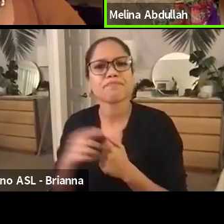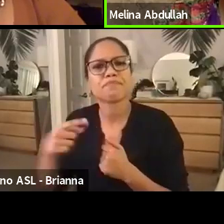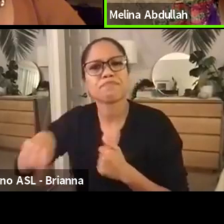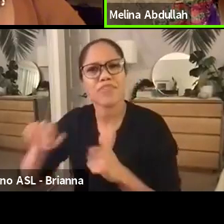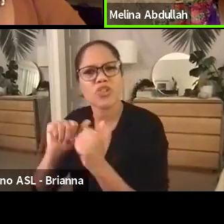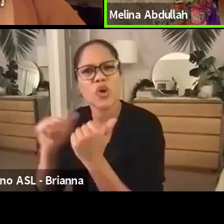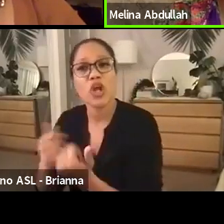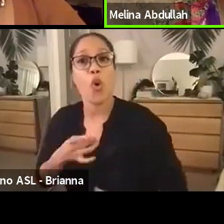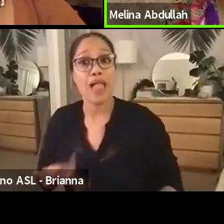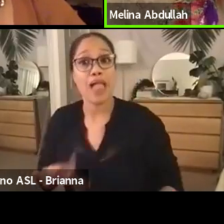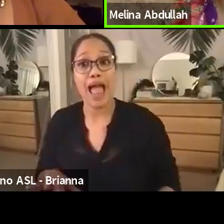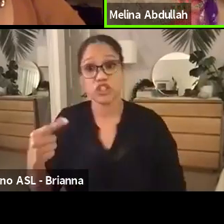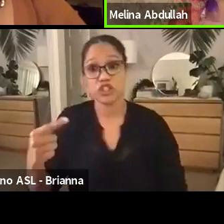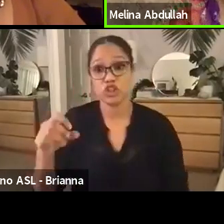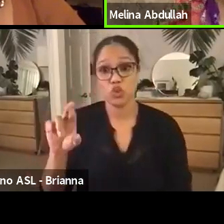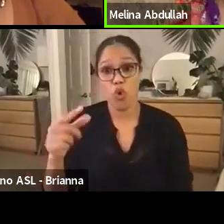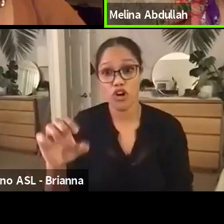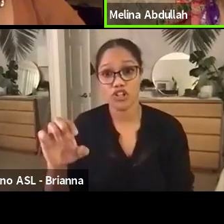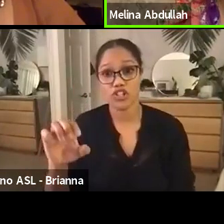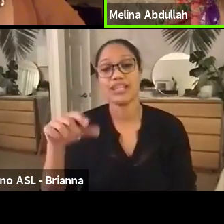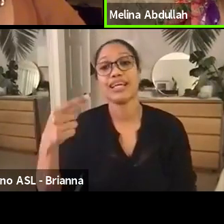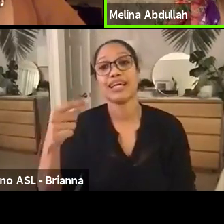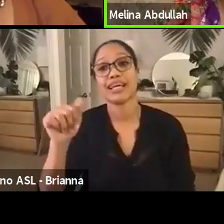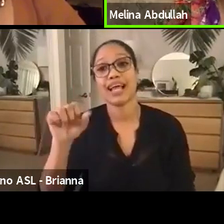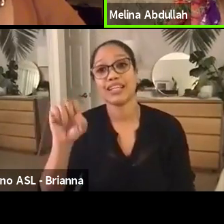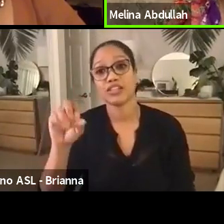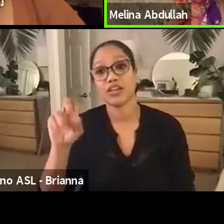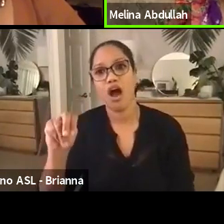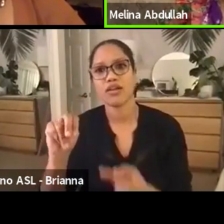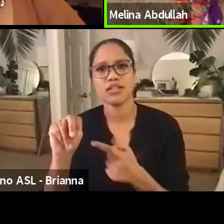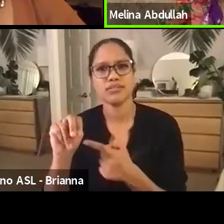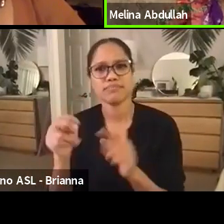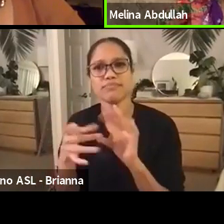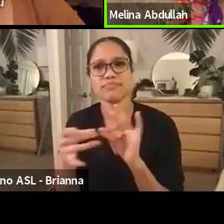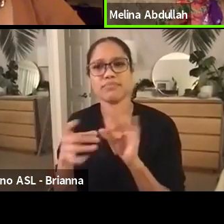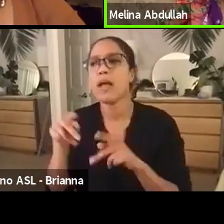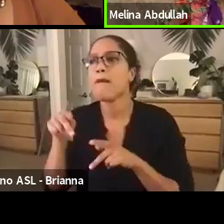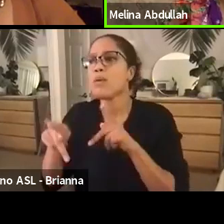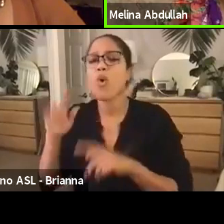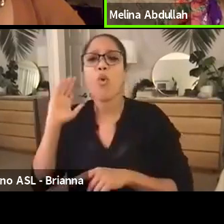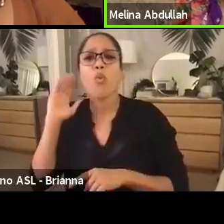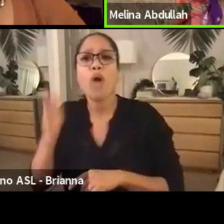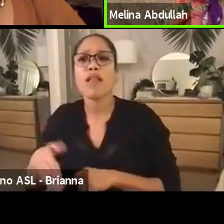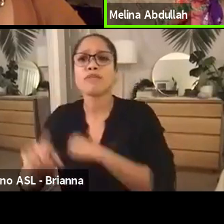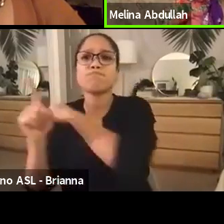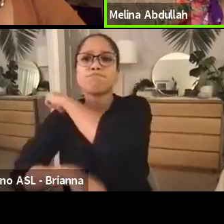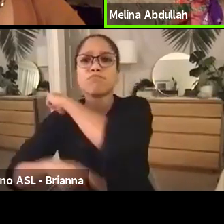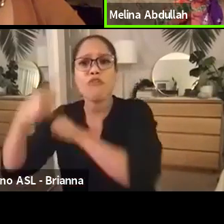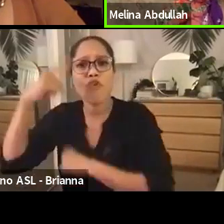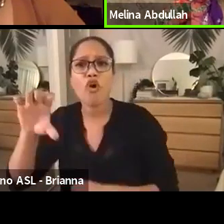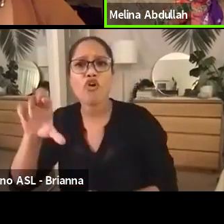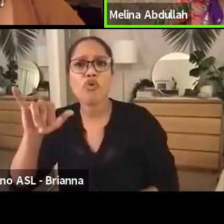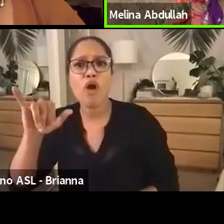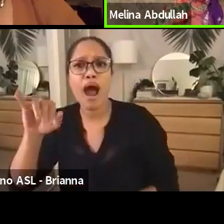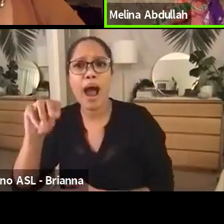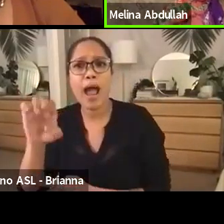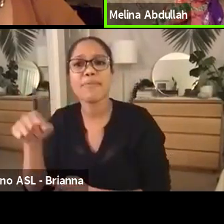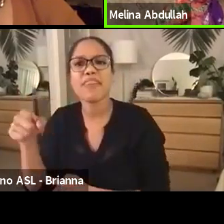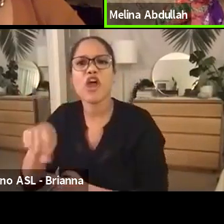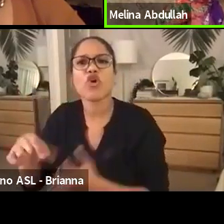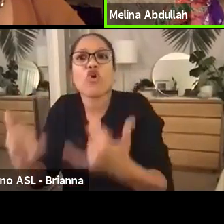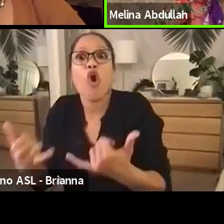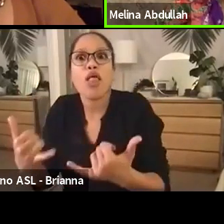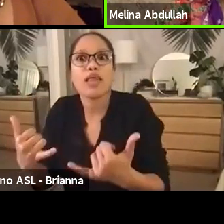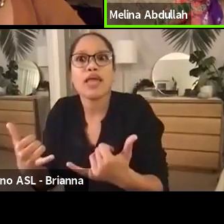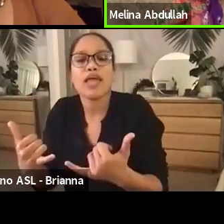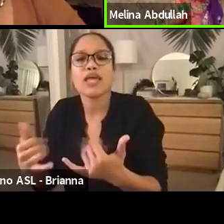George Gascon is saying people will only be prosecuted for the crimes that they're currently being accused of, that there